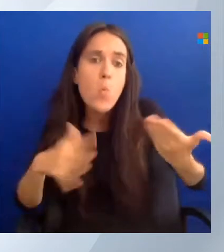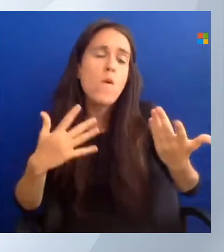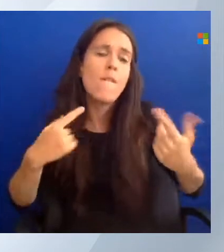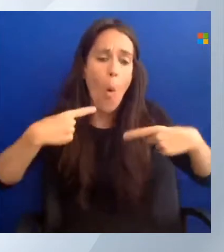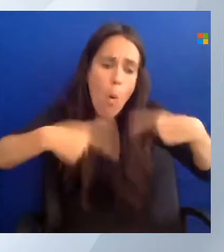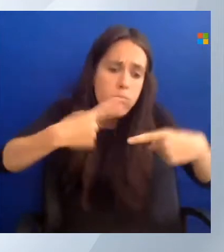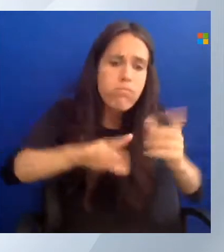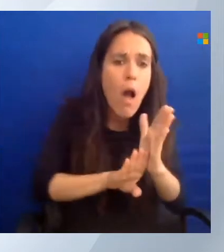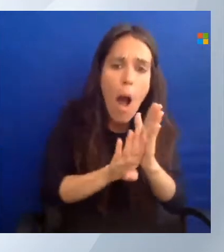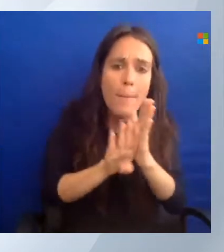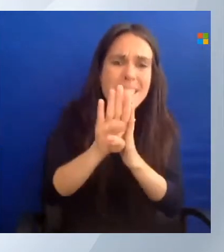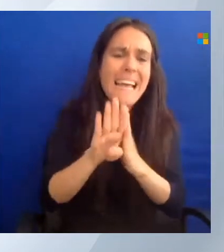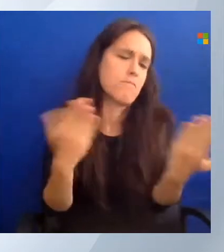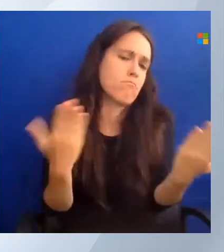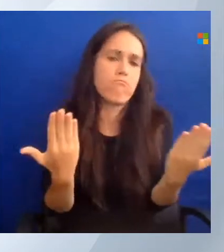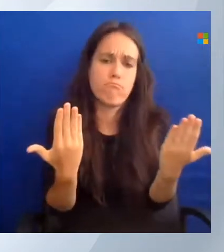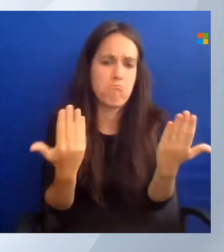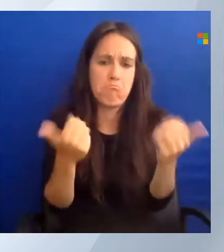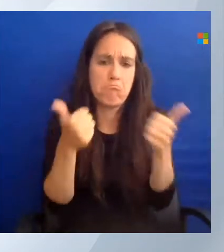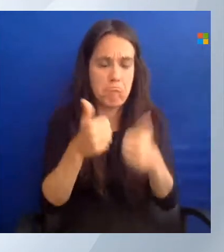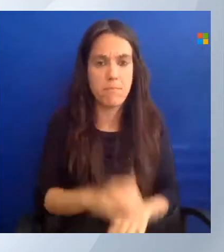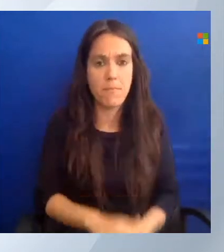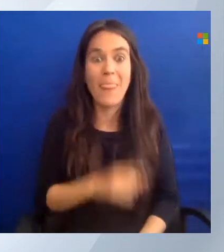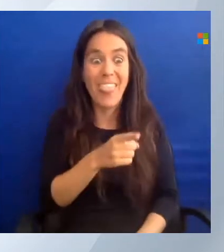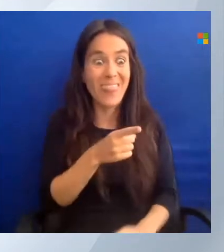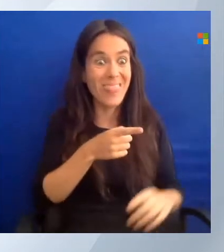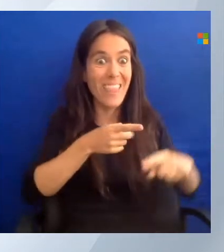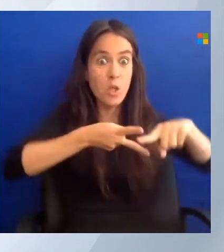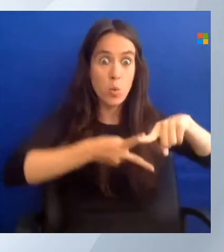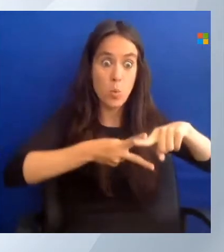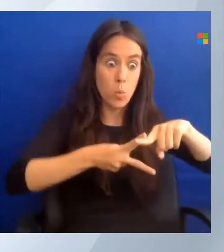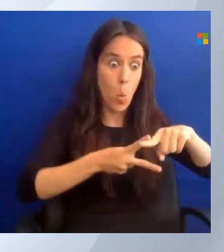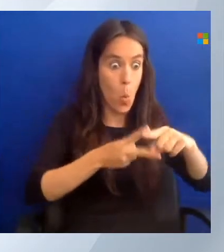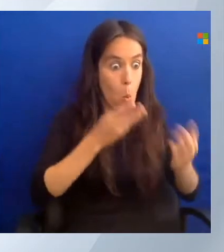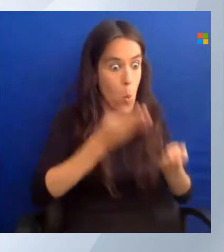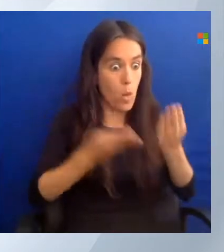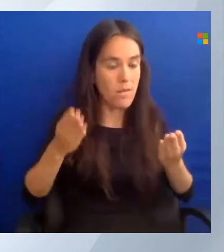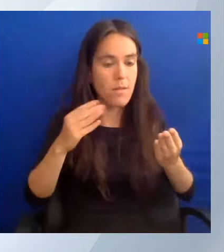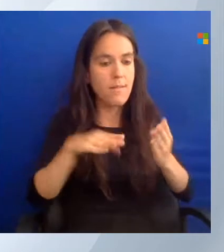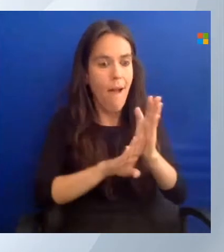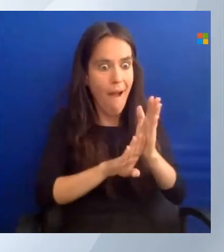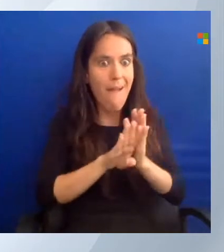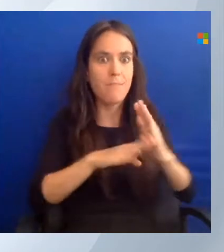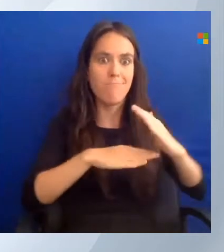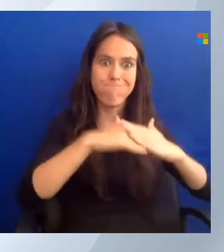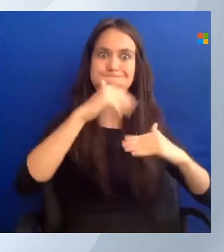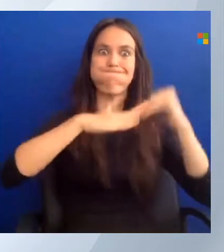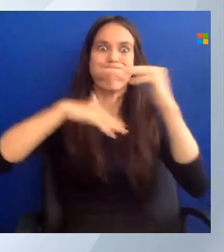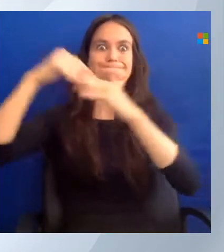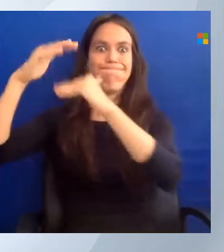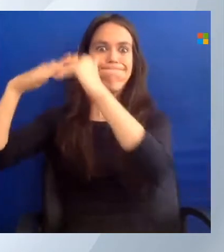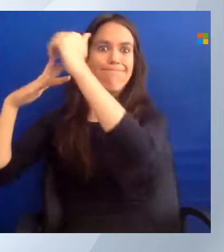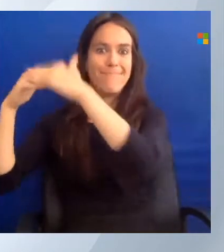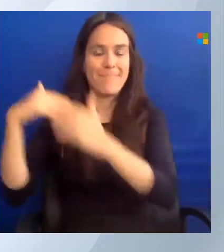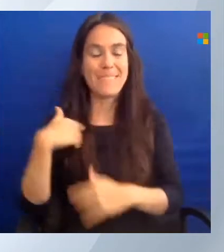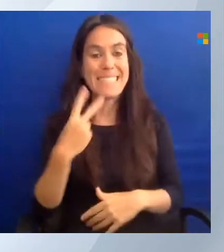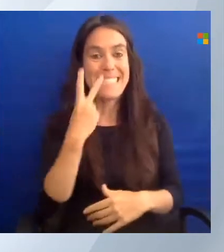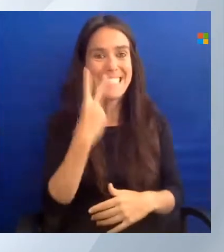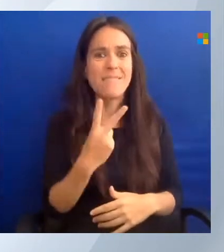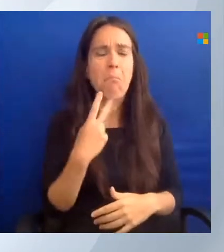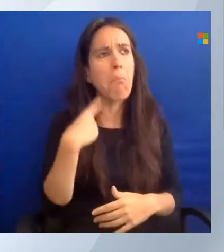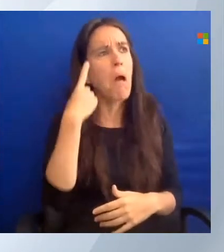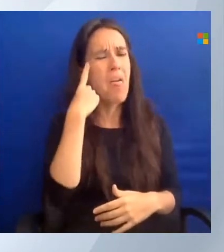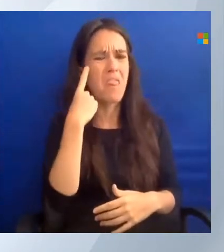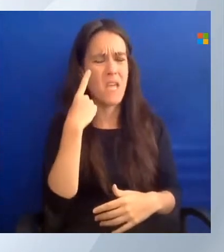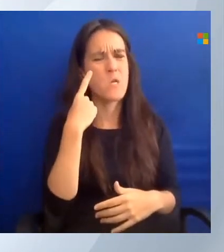And by using these tools, can get your journey started with infrastructure as code. I firmly believe that it takes a very long time to have